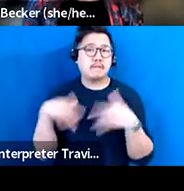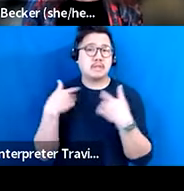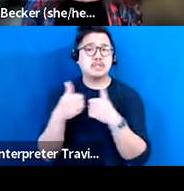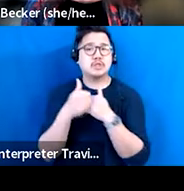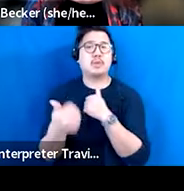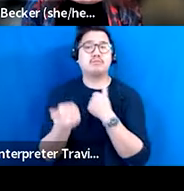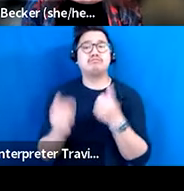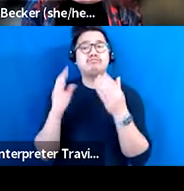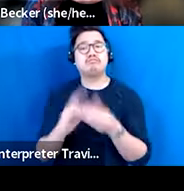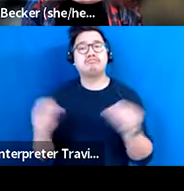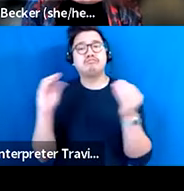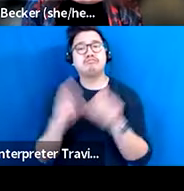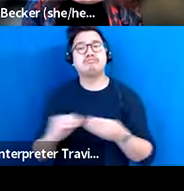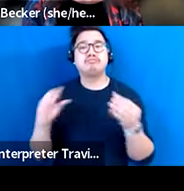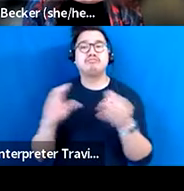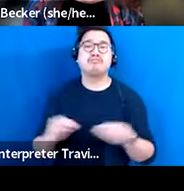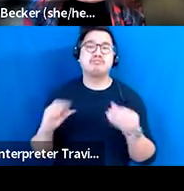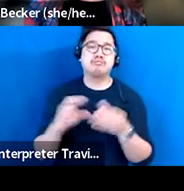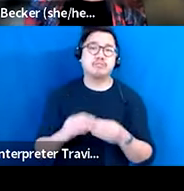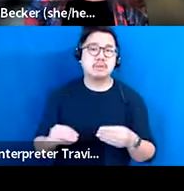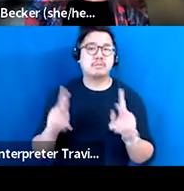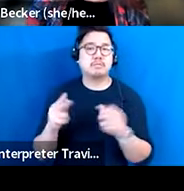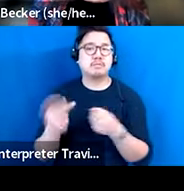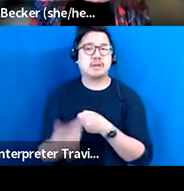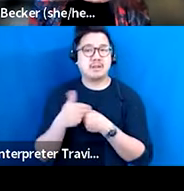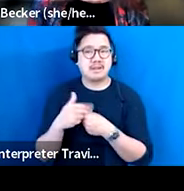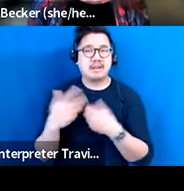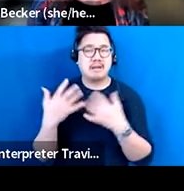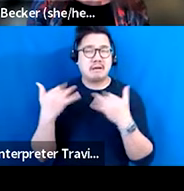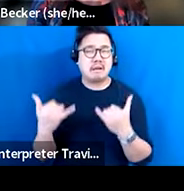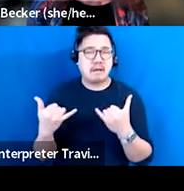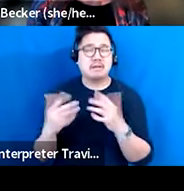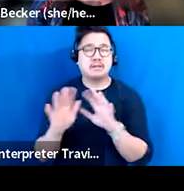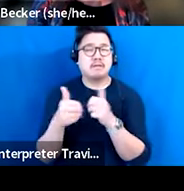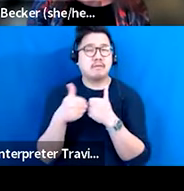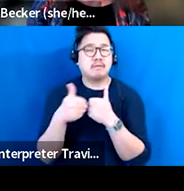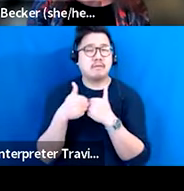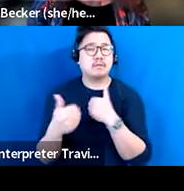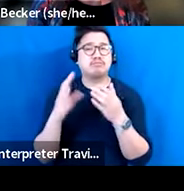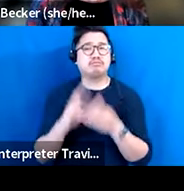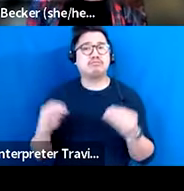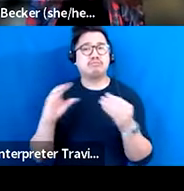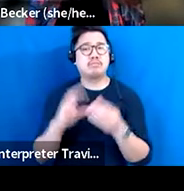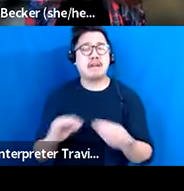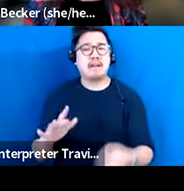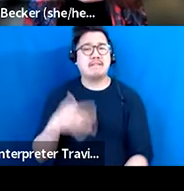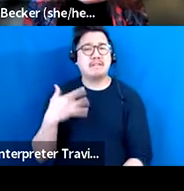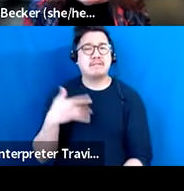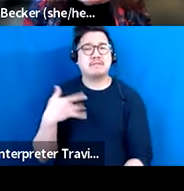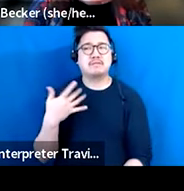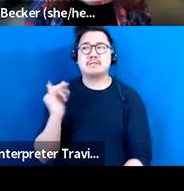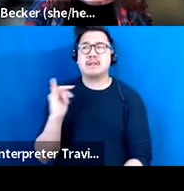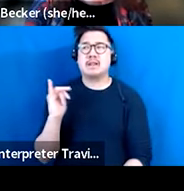I am now growing a little more challenged with virtual storytelling because it begins to be feeling more like another